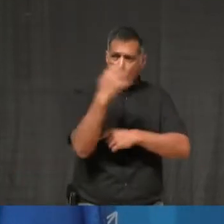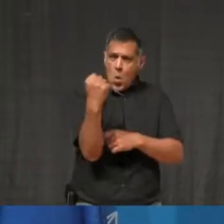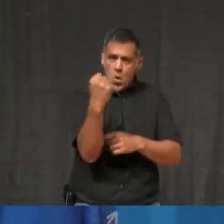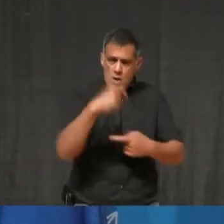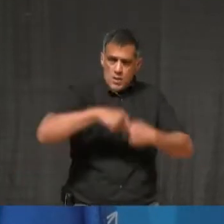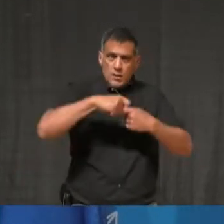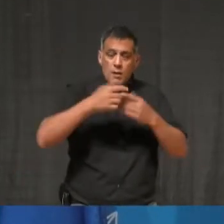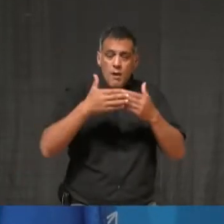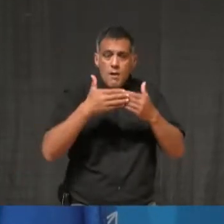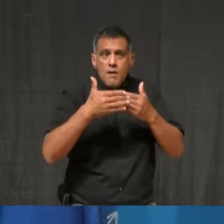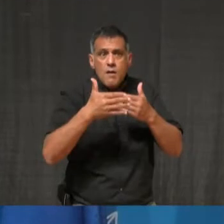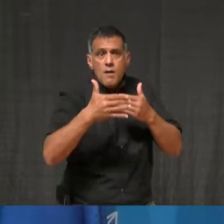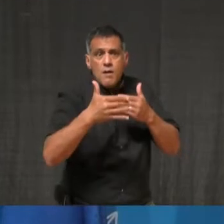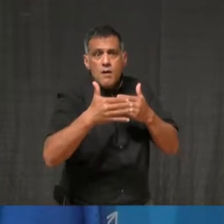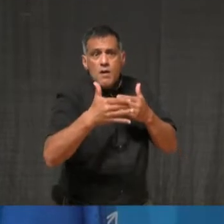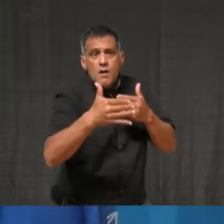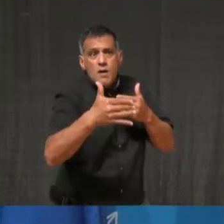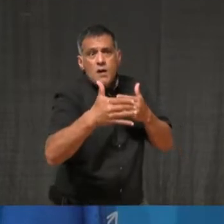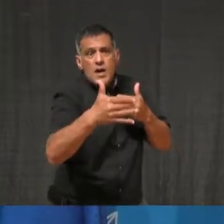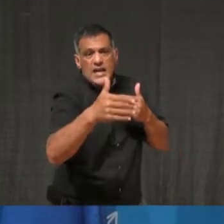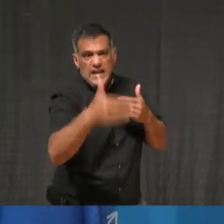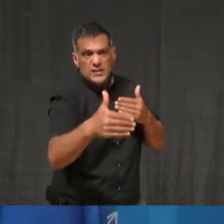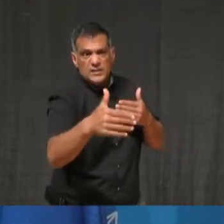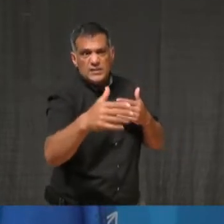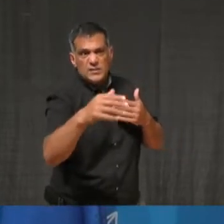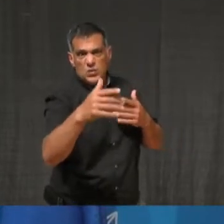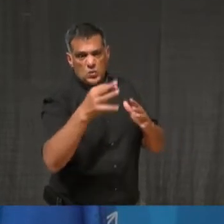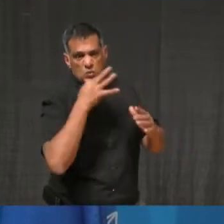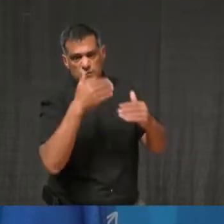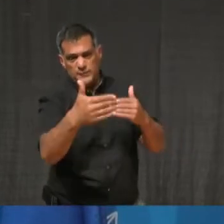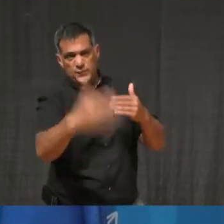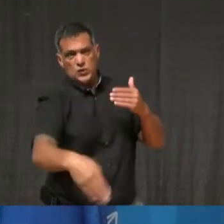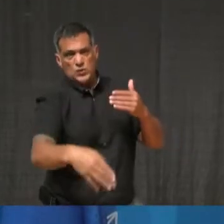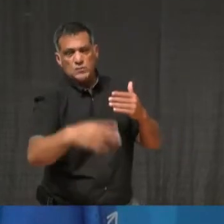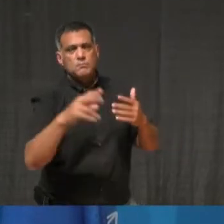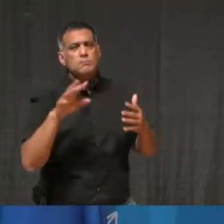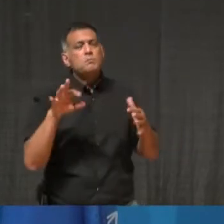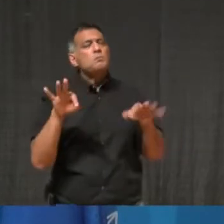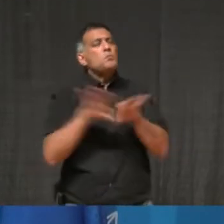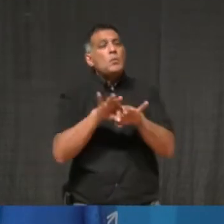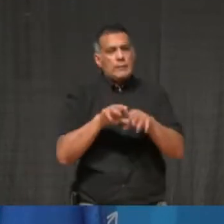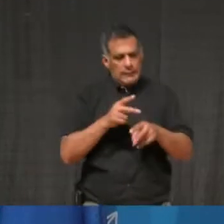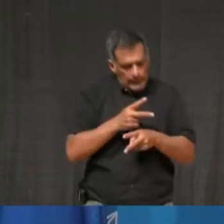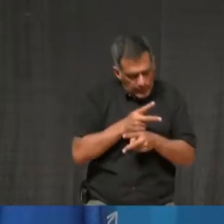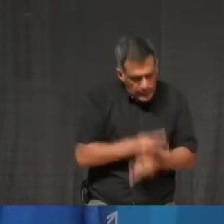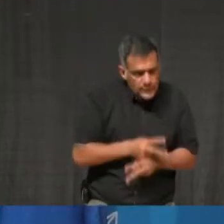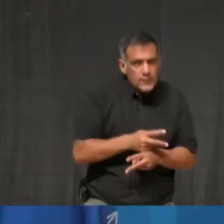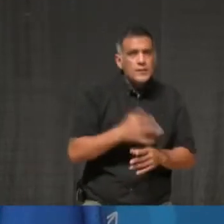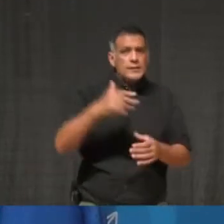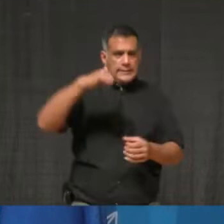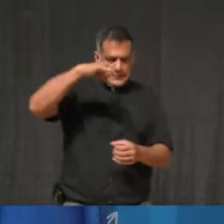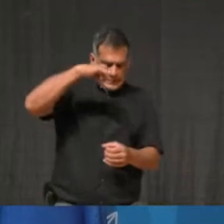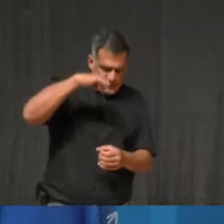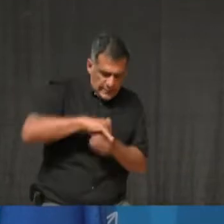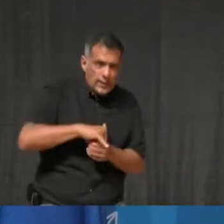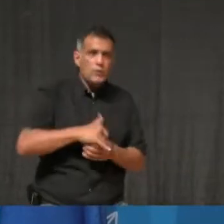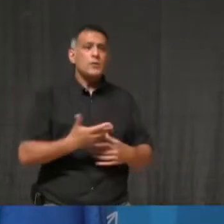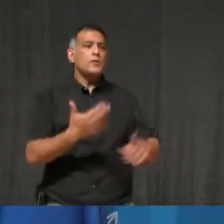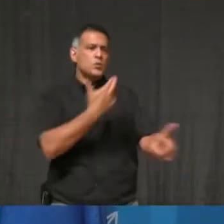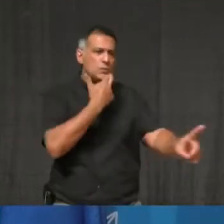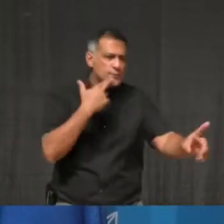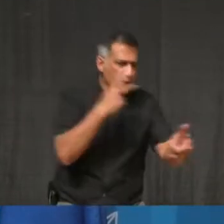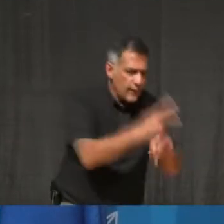in thinking around restaurants and gyms and bars. I know it hasn't been easy for our business community,